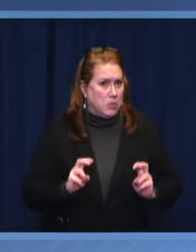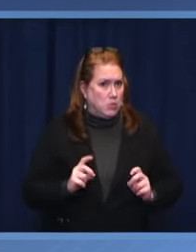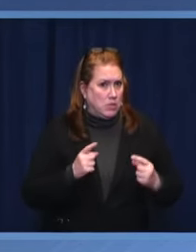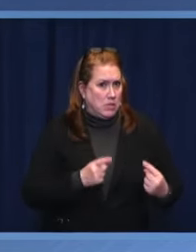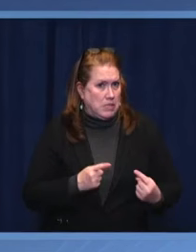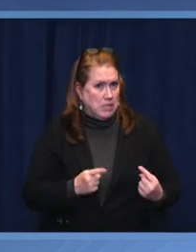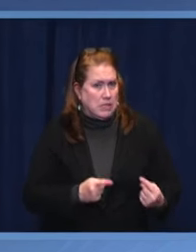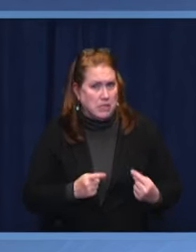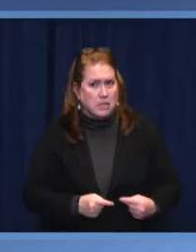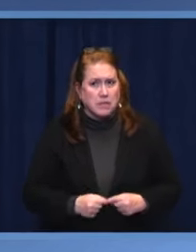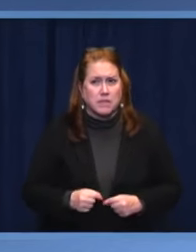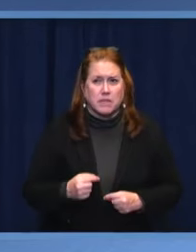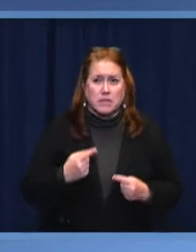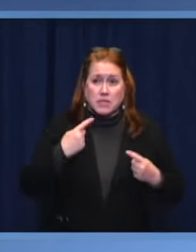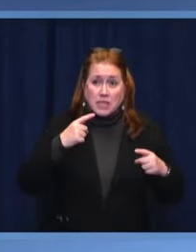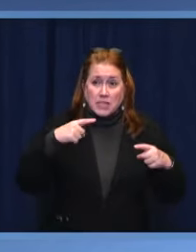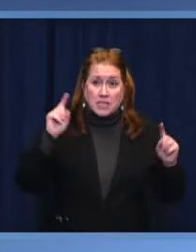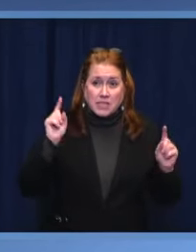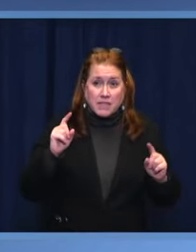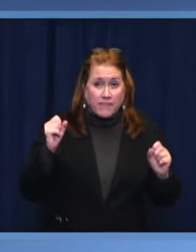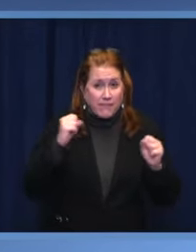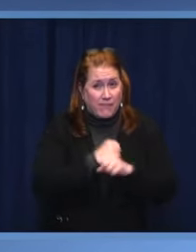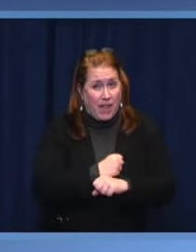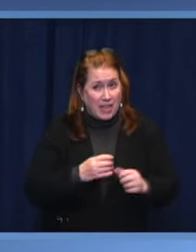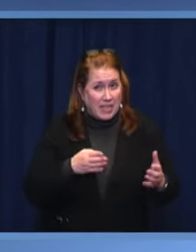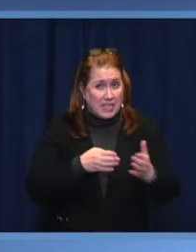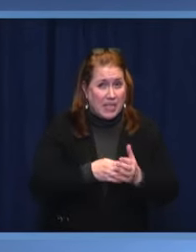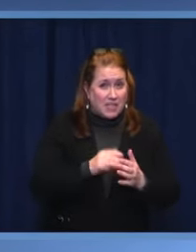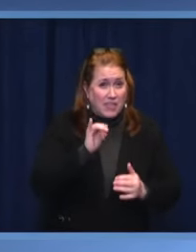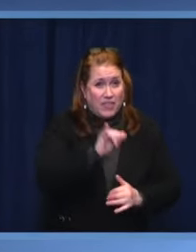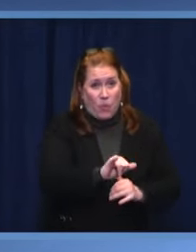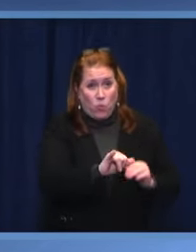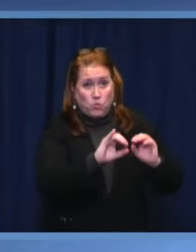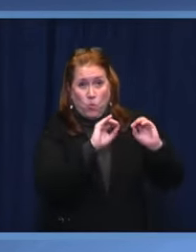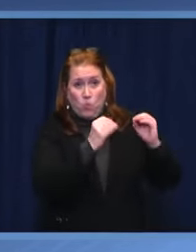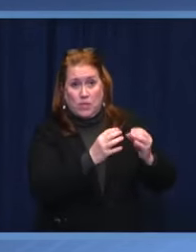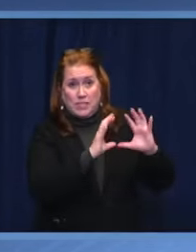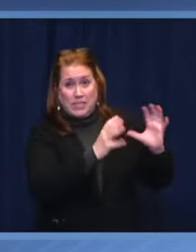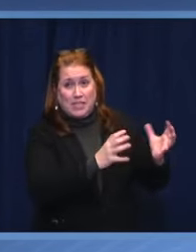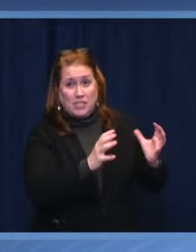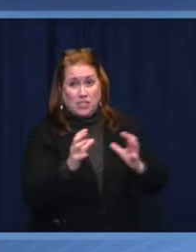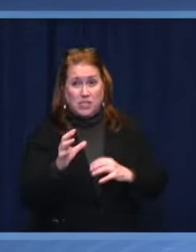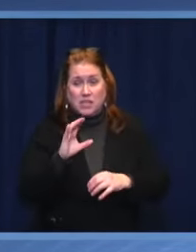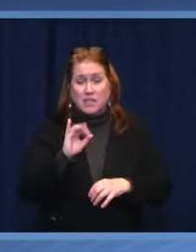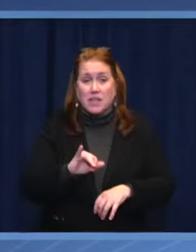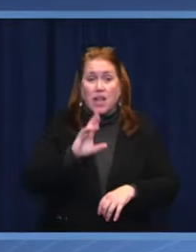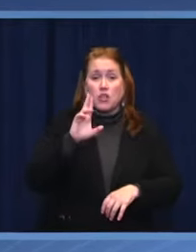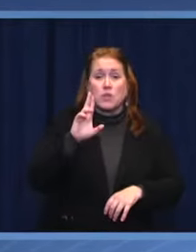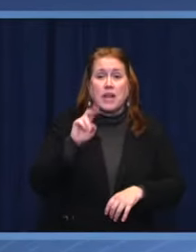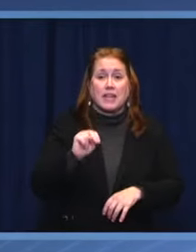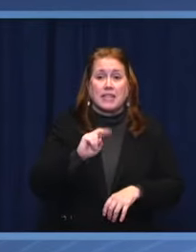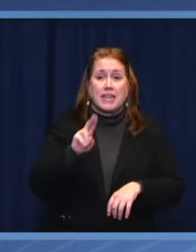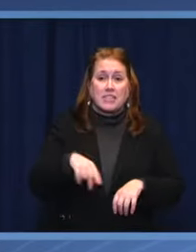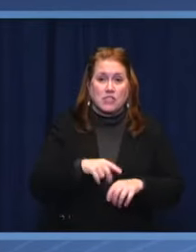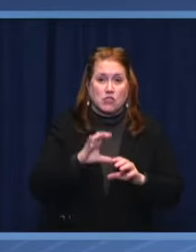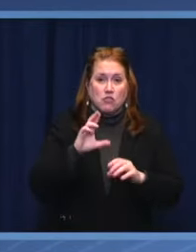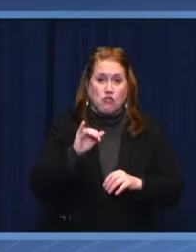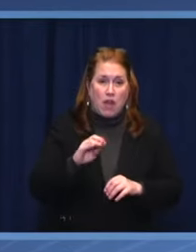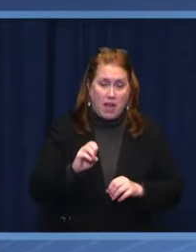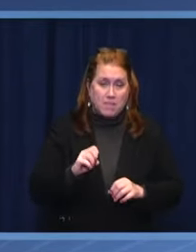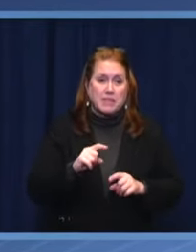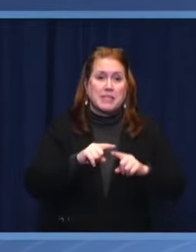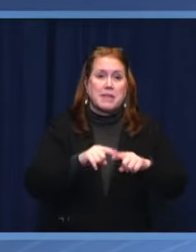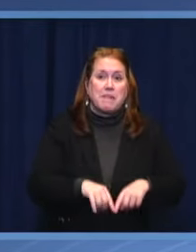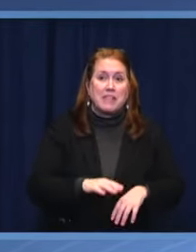The success of the fight against organized transnational crime depends largely on